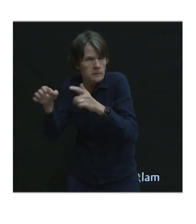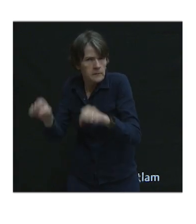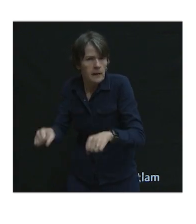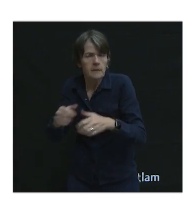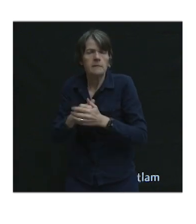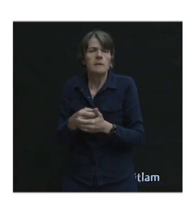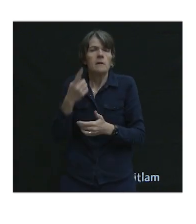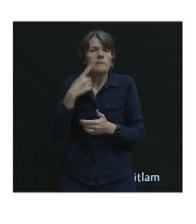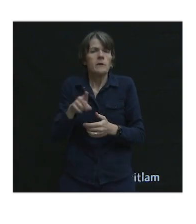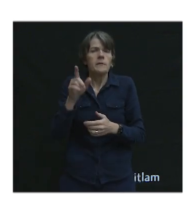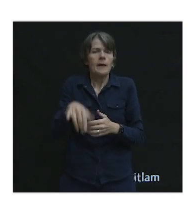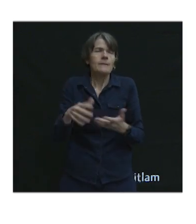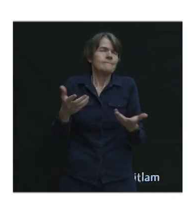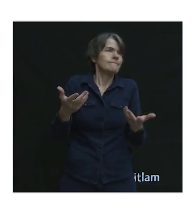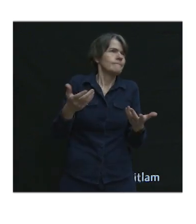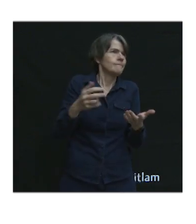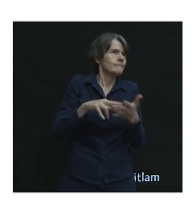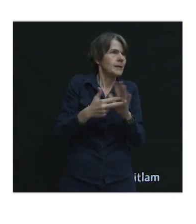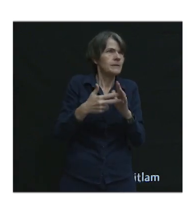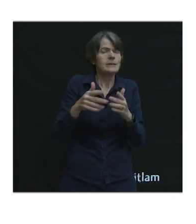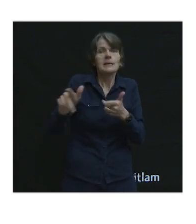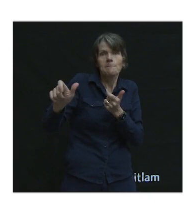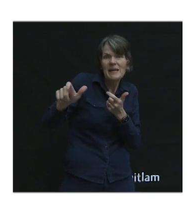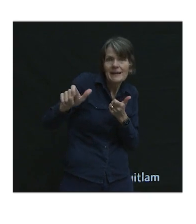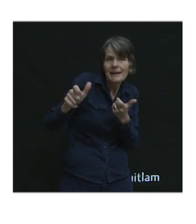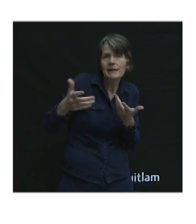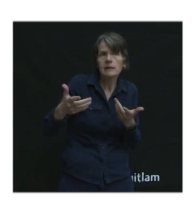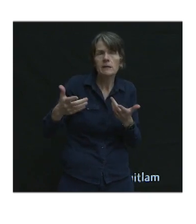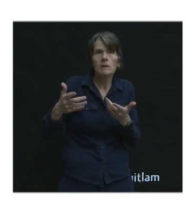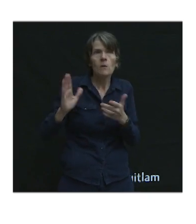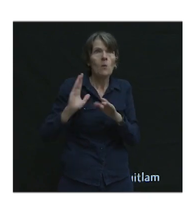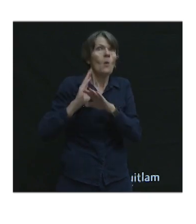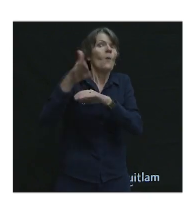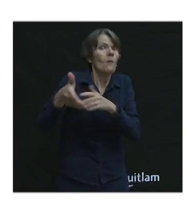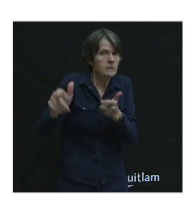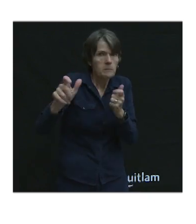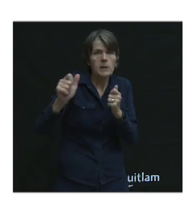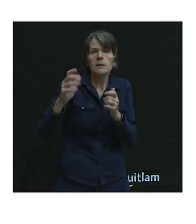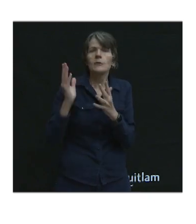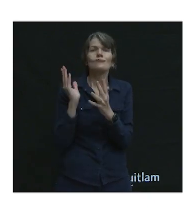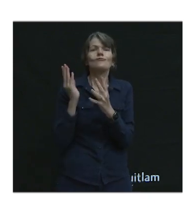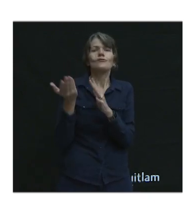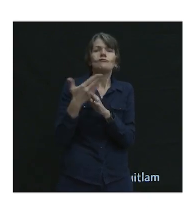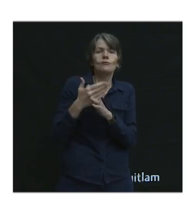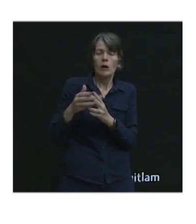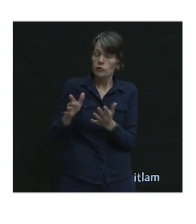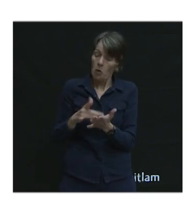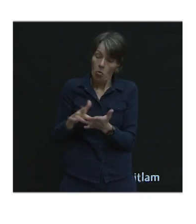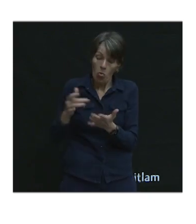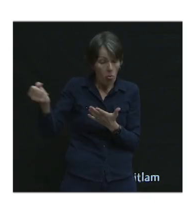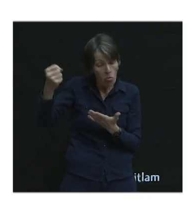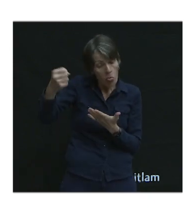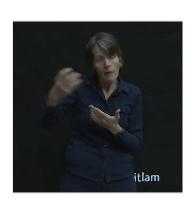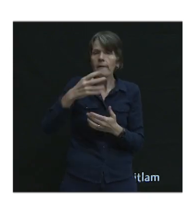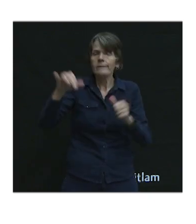misbehavior that I'm referring to, it's things like speeding, excessive speeding, distraction and impairment.